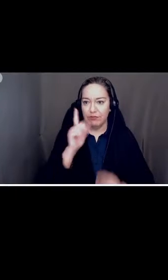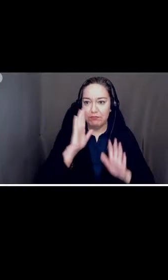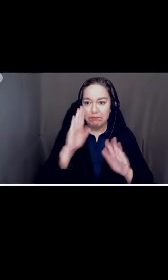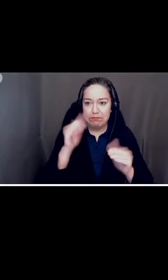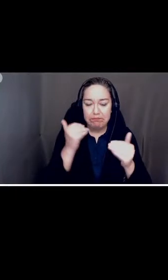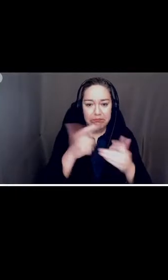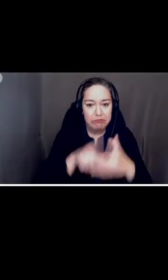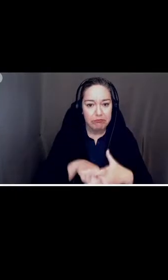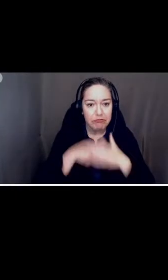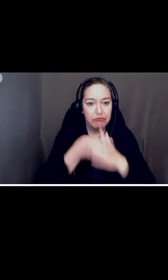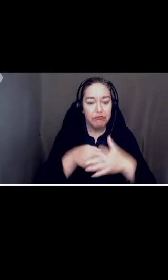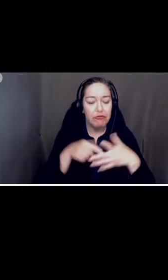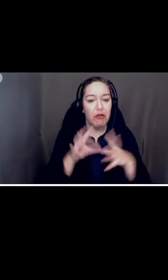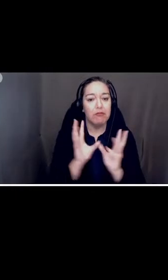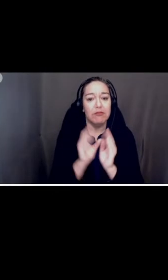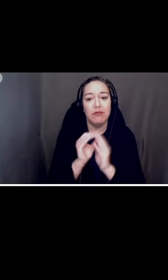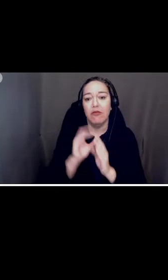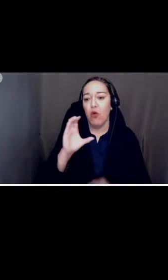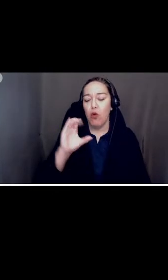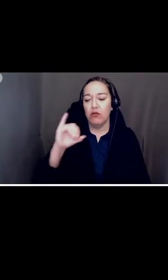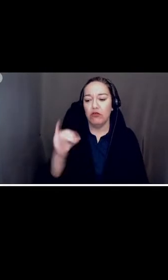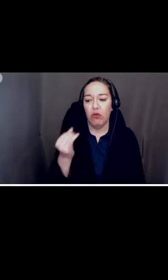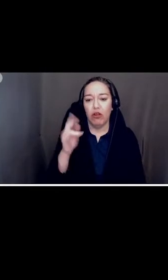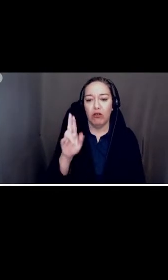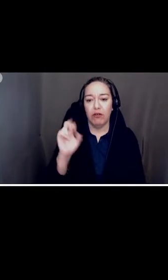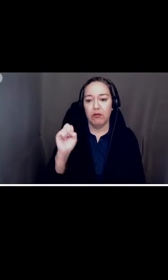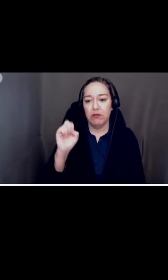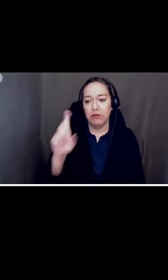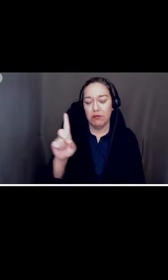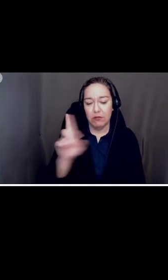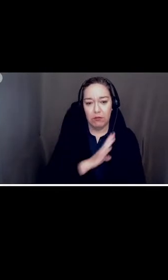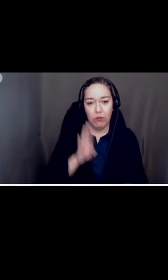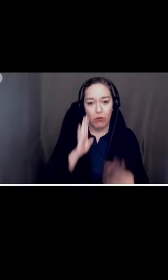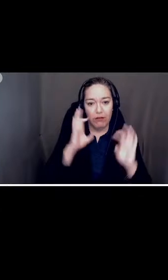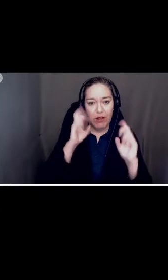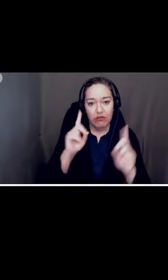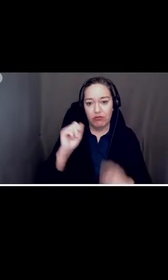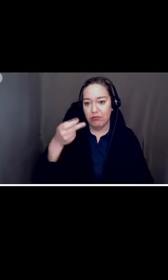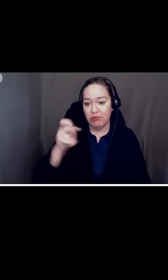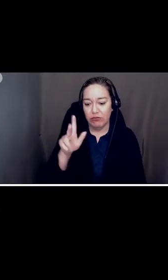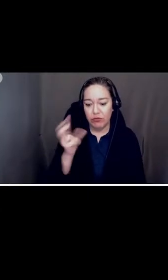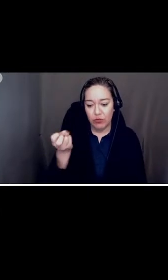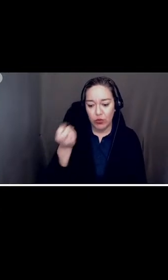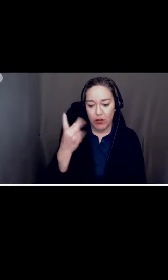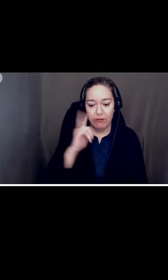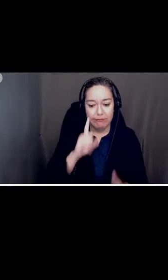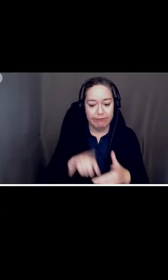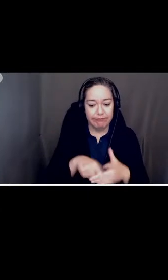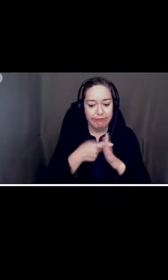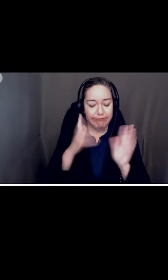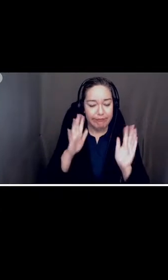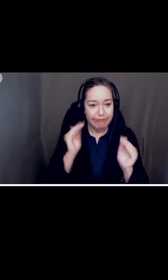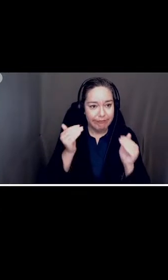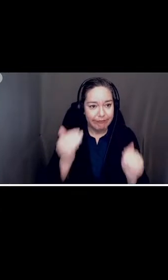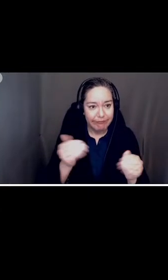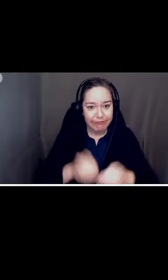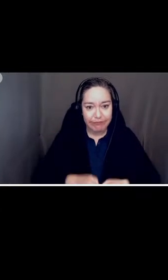meeting of the Colton Unified School District Board of Education on April 12th, 2021. So,